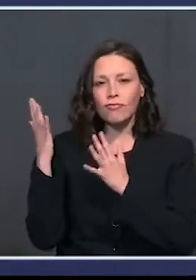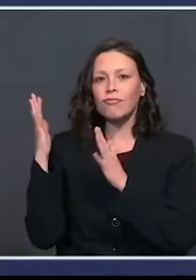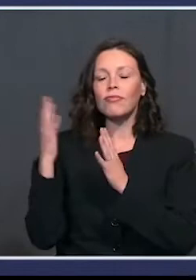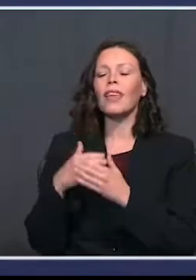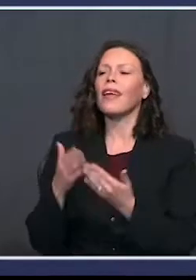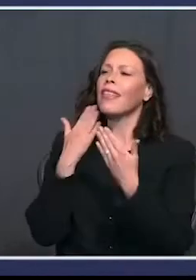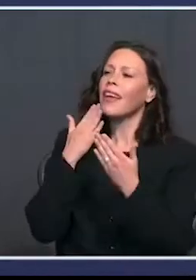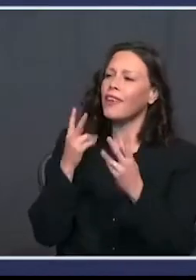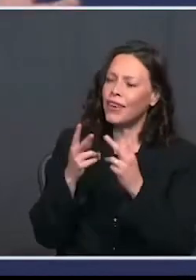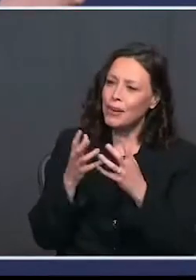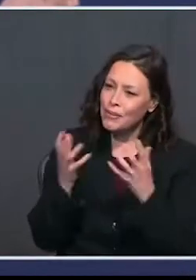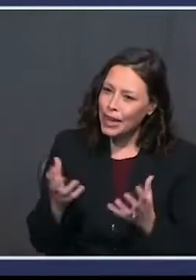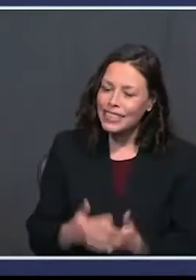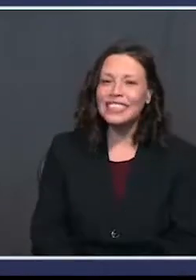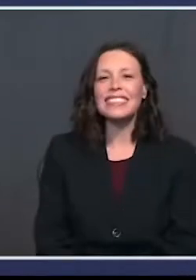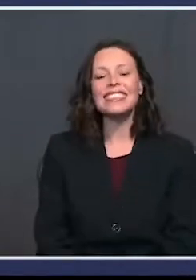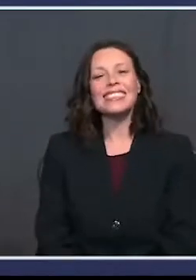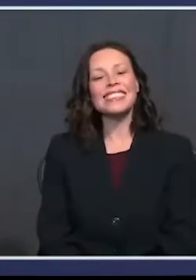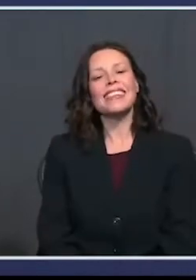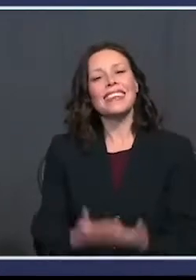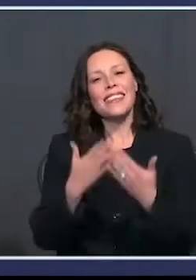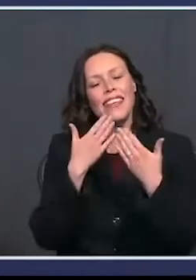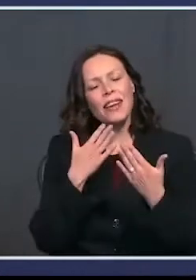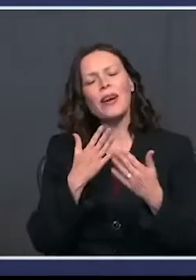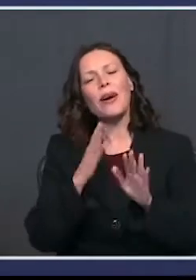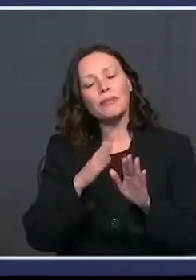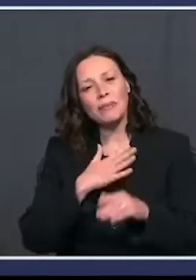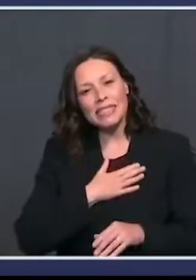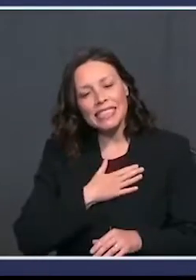Thank you very much. Please.